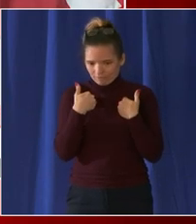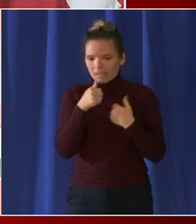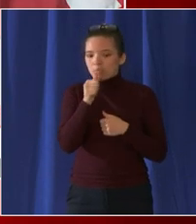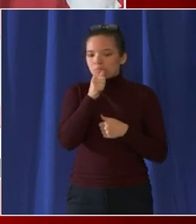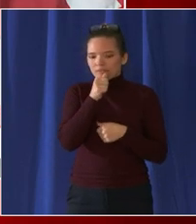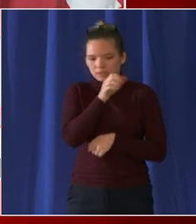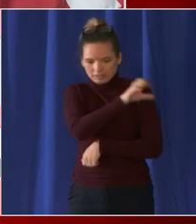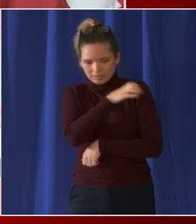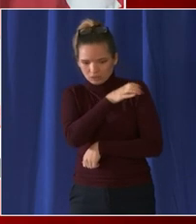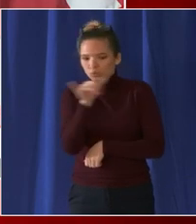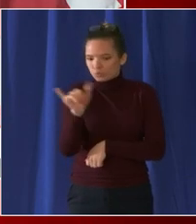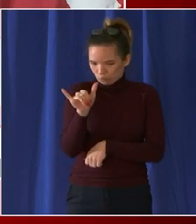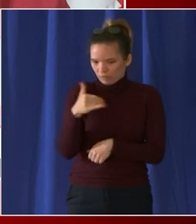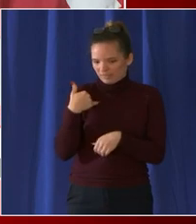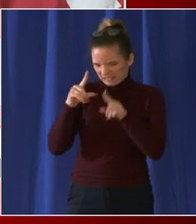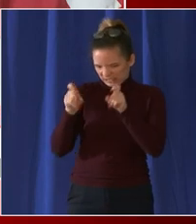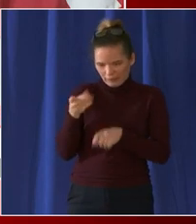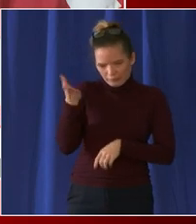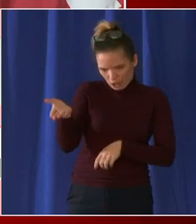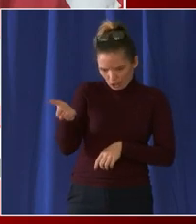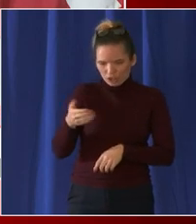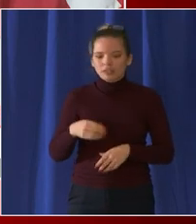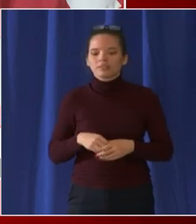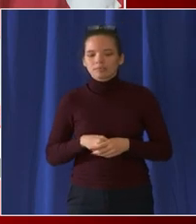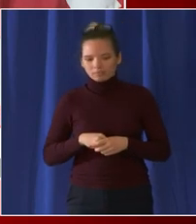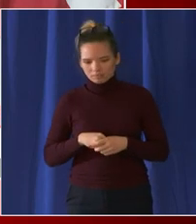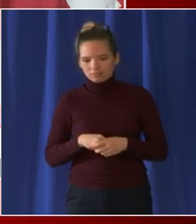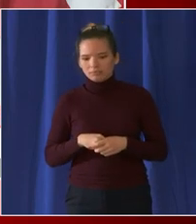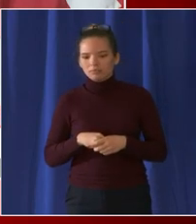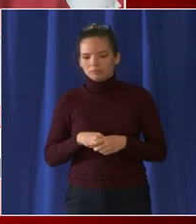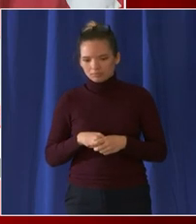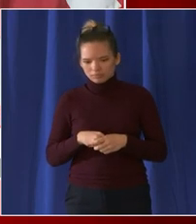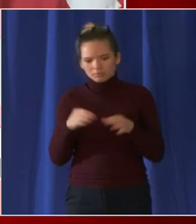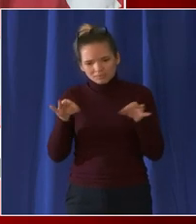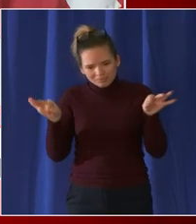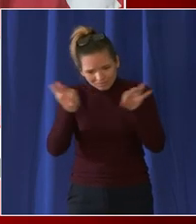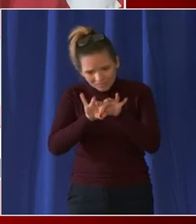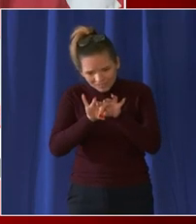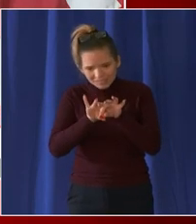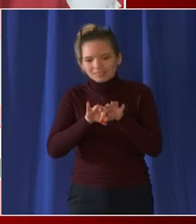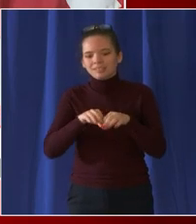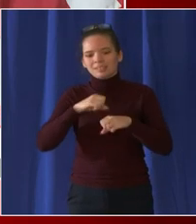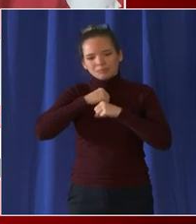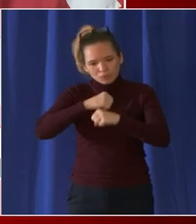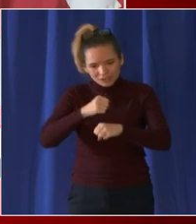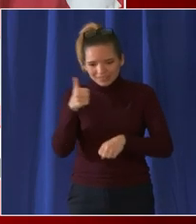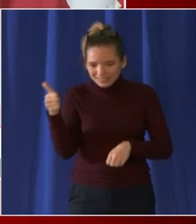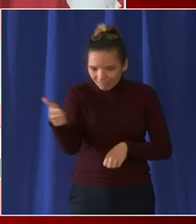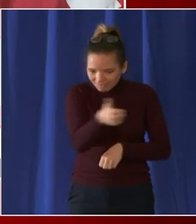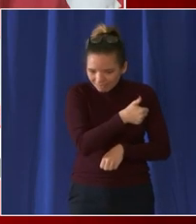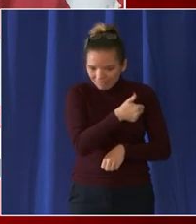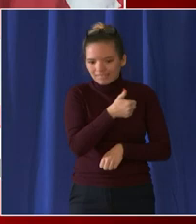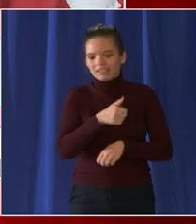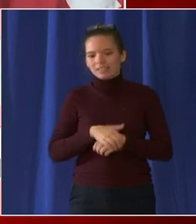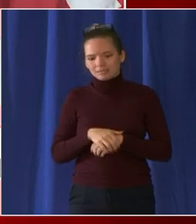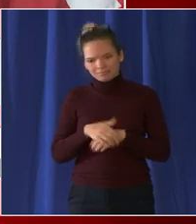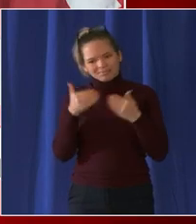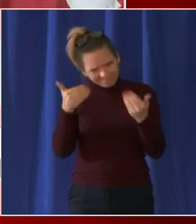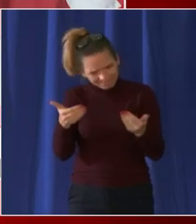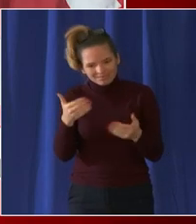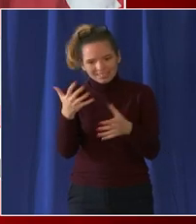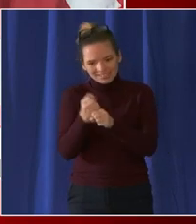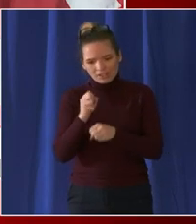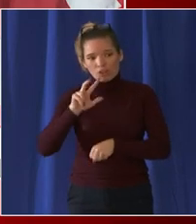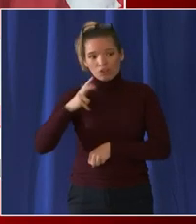to give yourself the best protection against this variant that is circulating by getting your booster shot